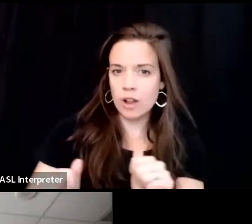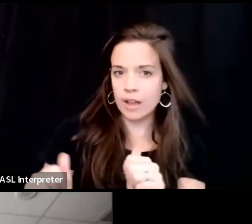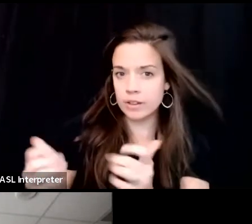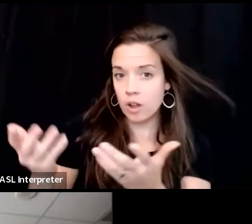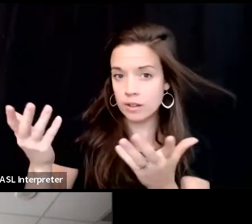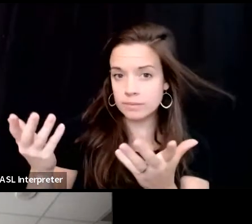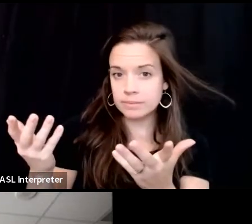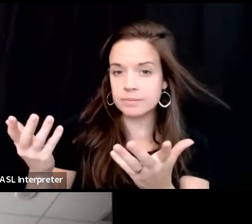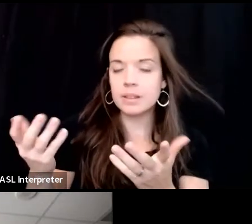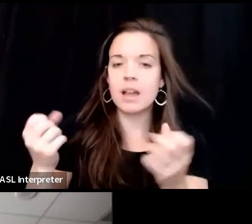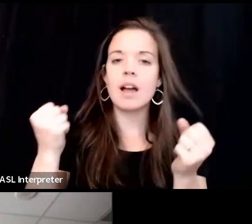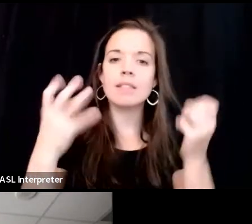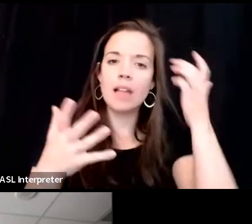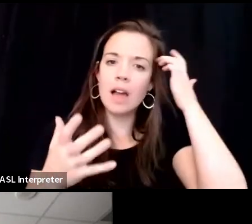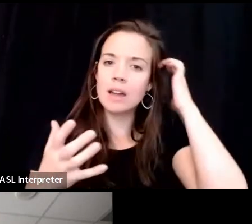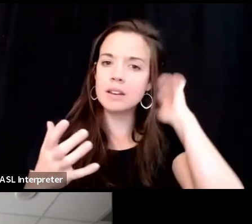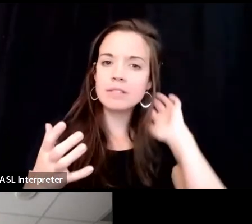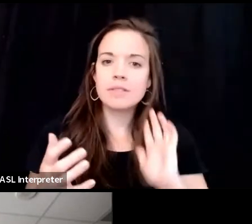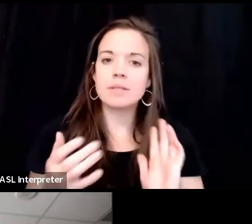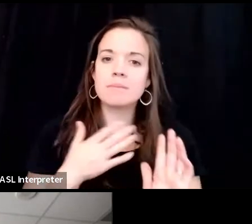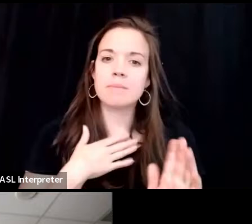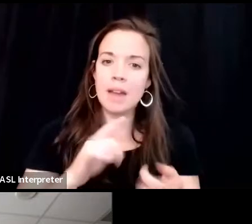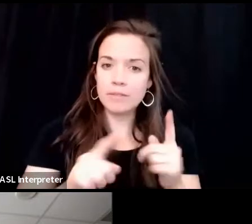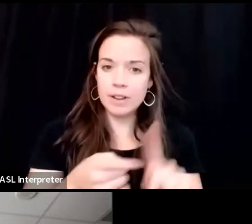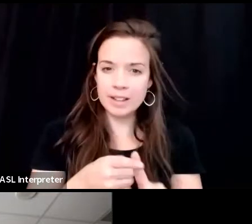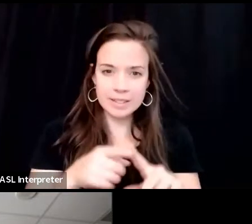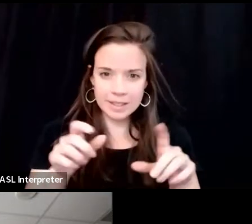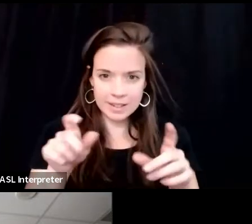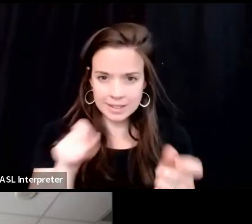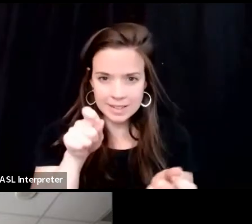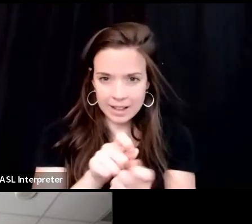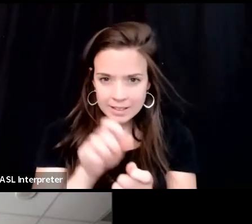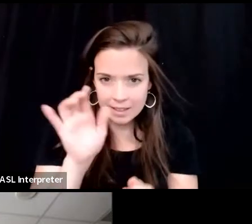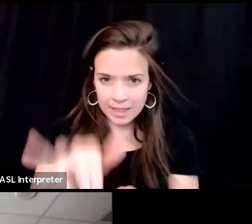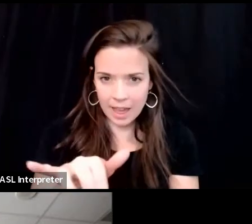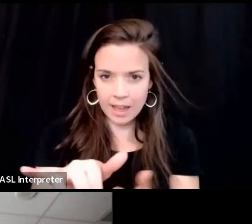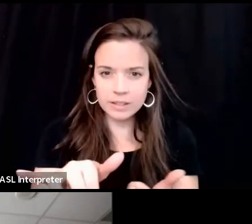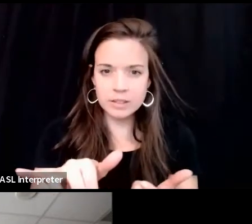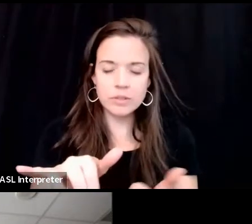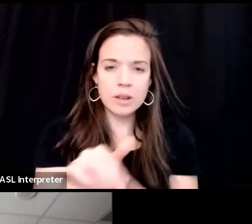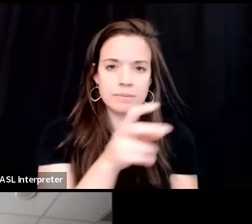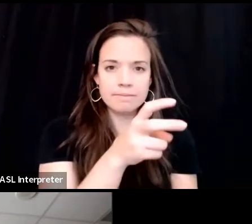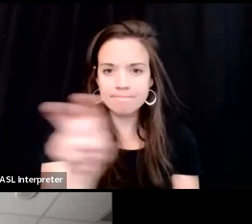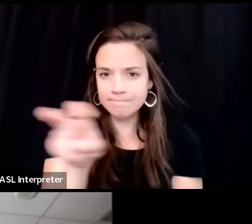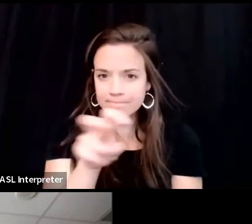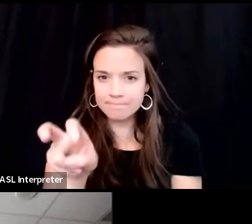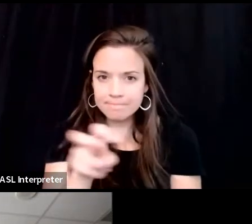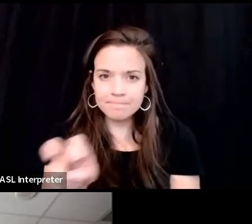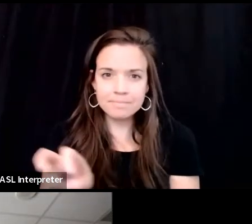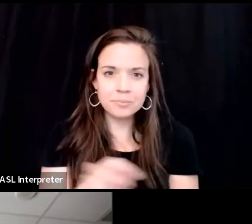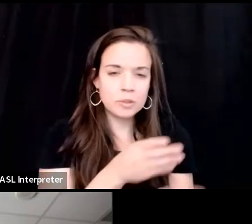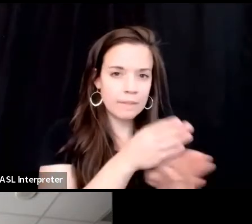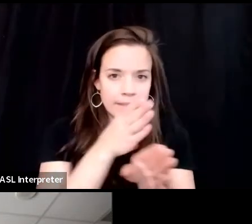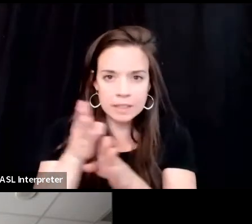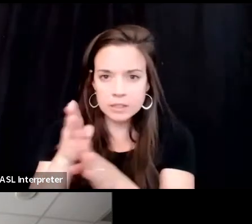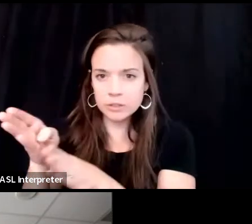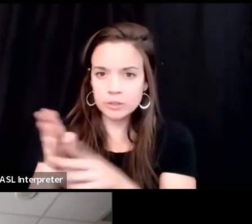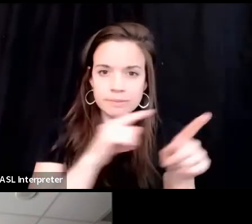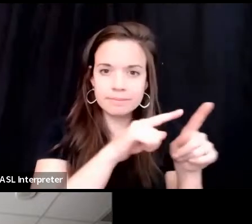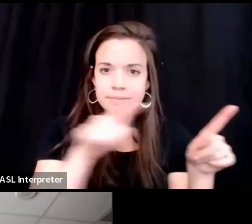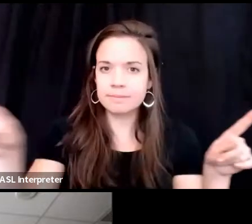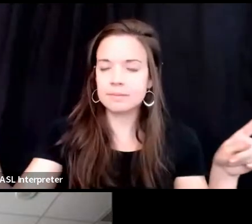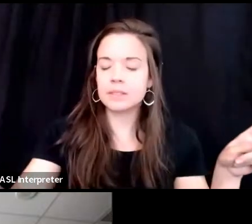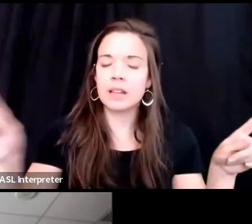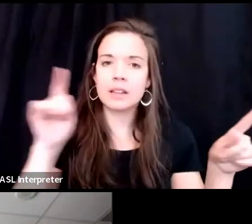lot of my friends did exactly that. They, they really went from one field to the next until they found what